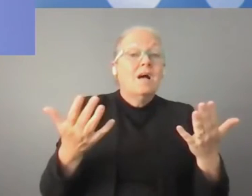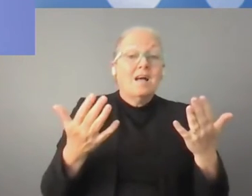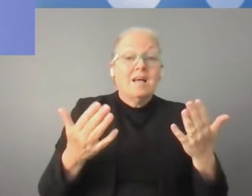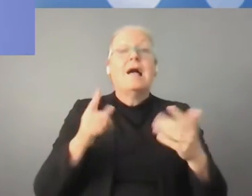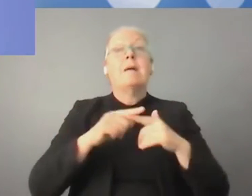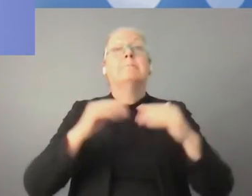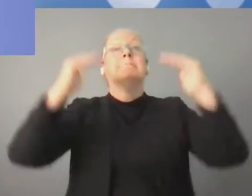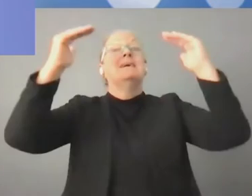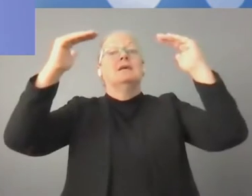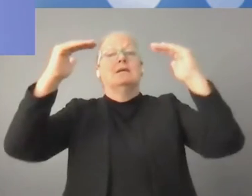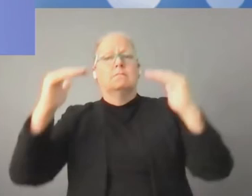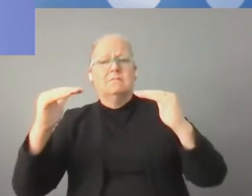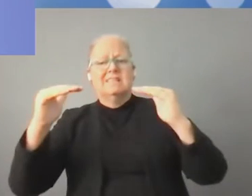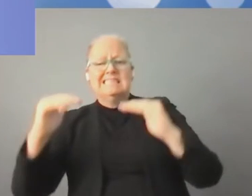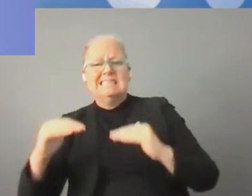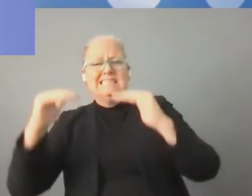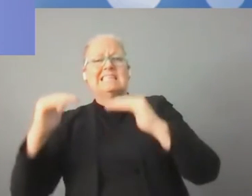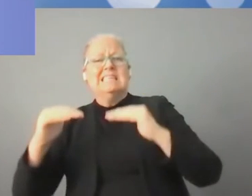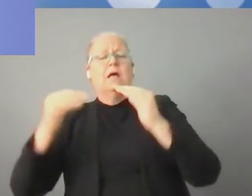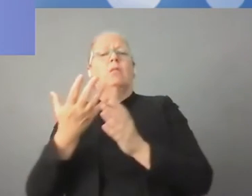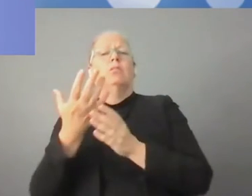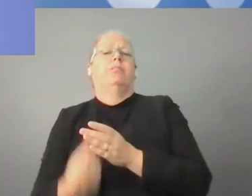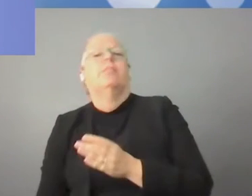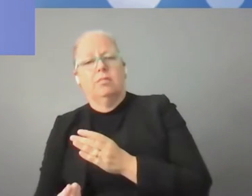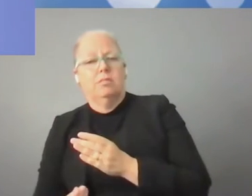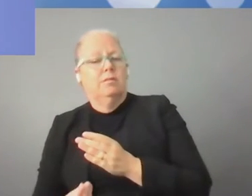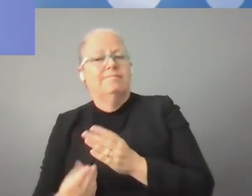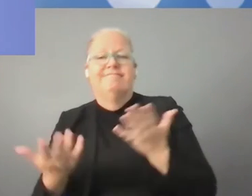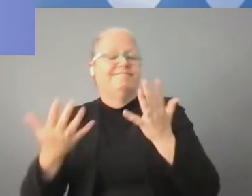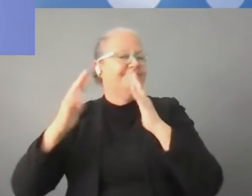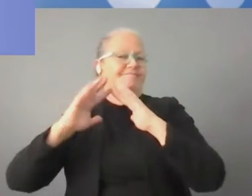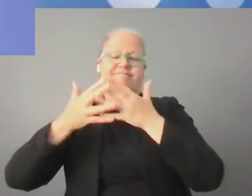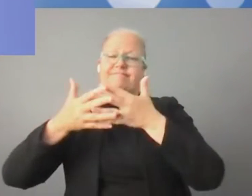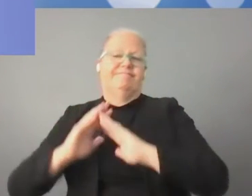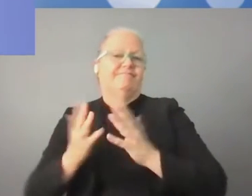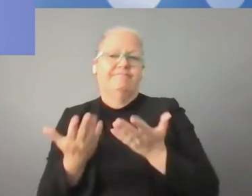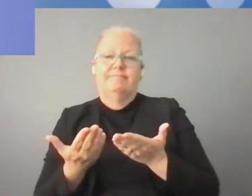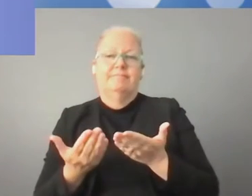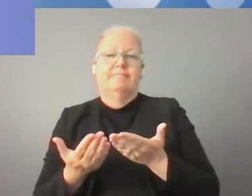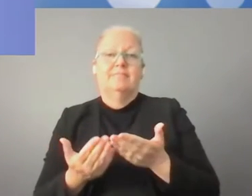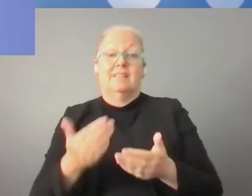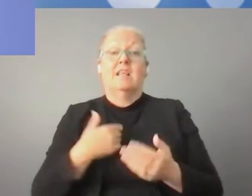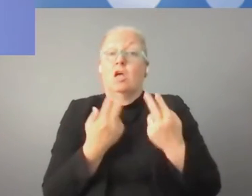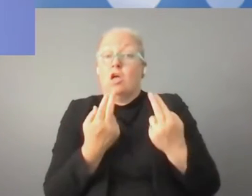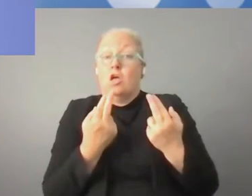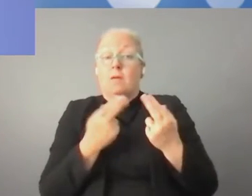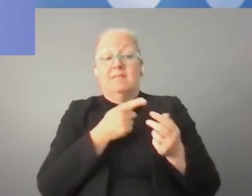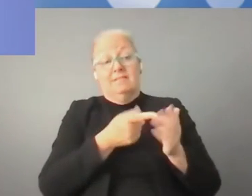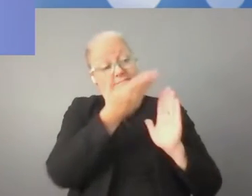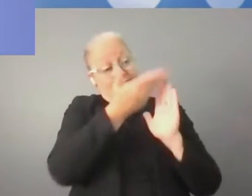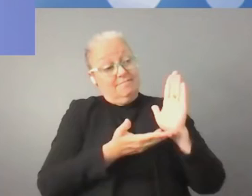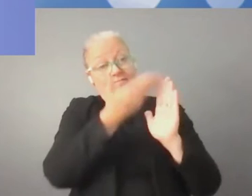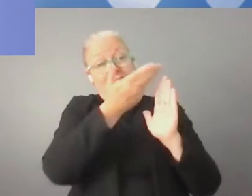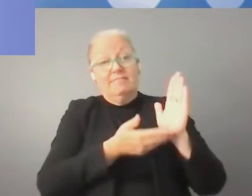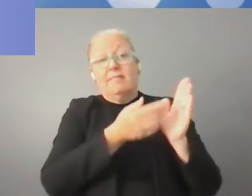to the big companies. And we hope that this regulation will be adopted next year. And we do